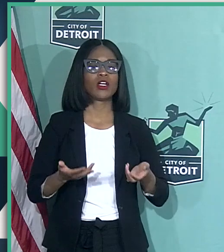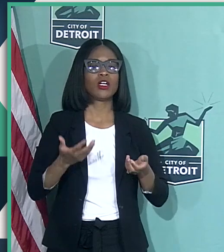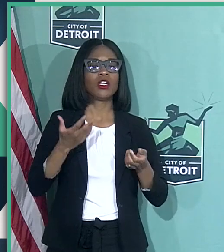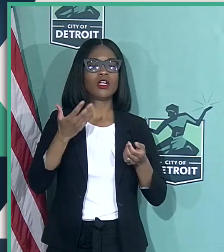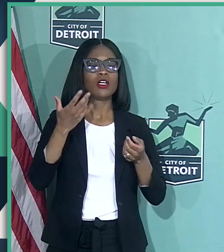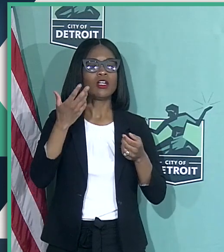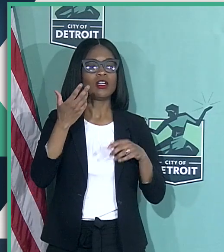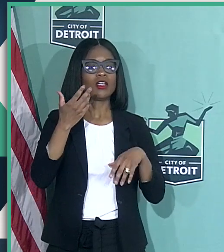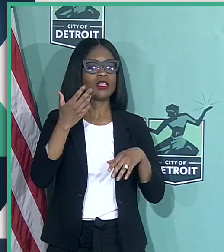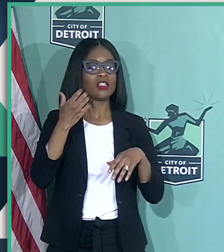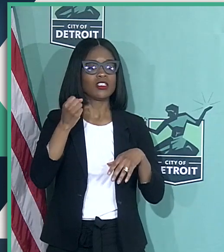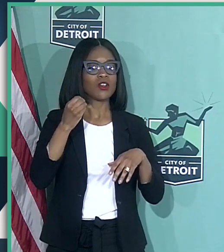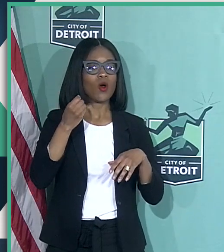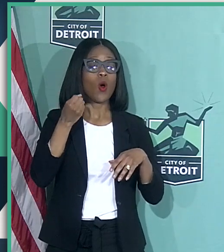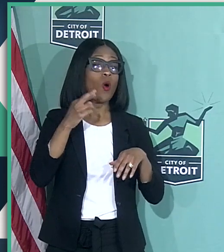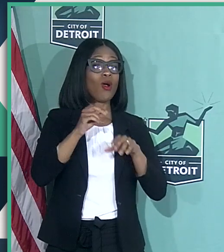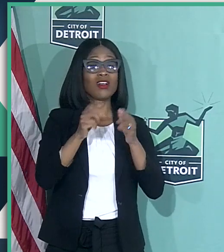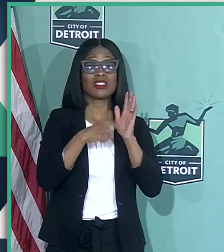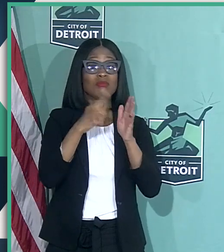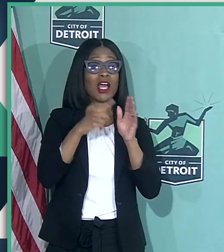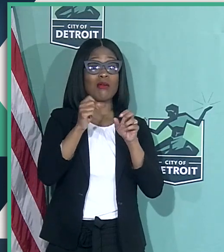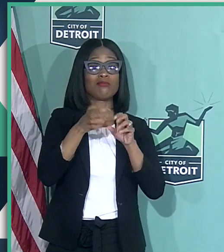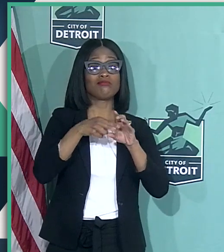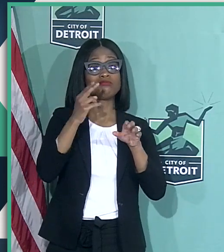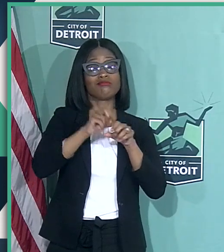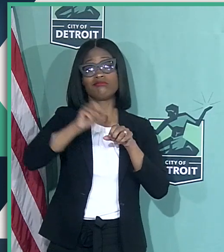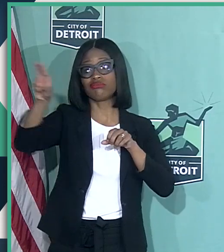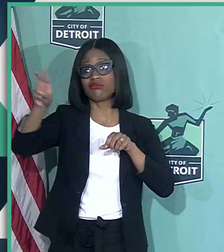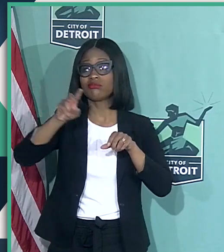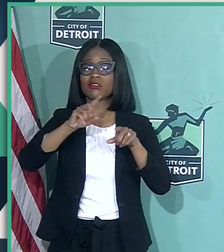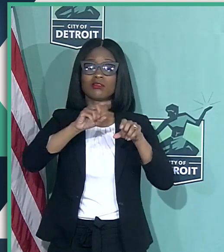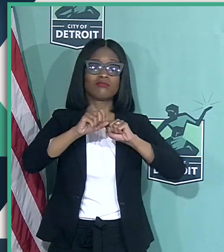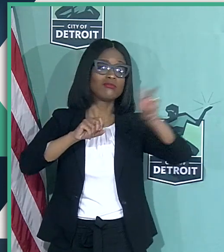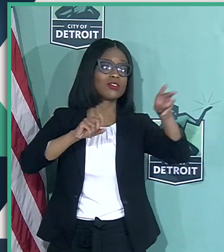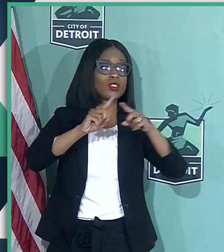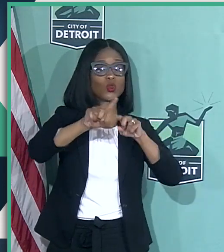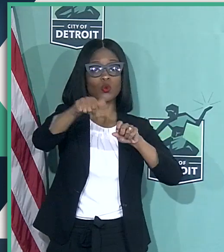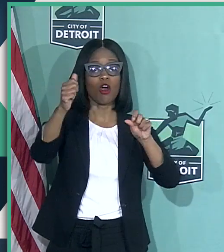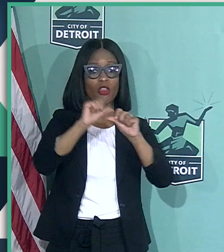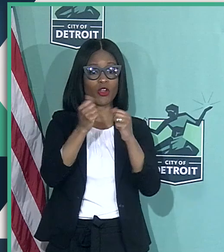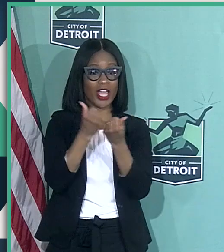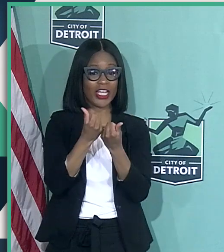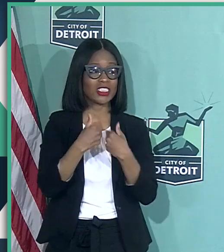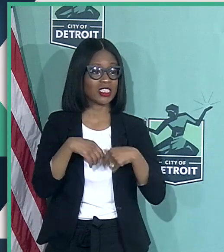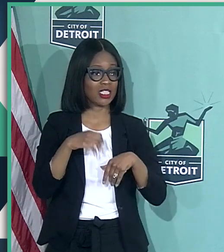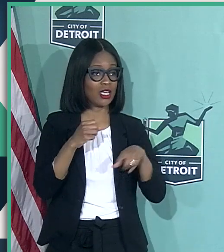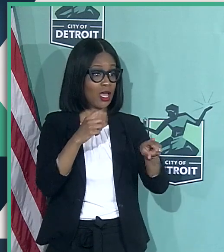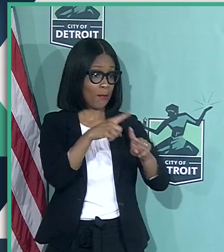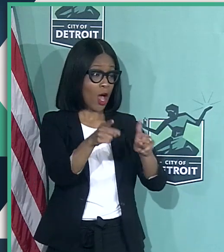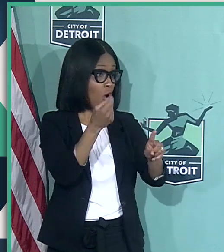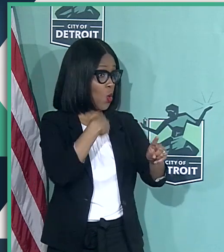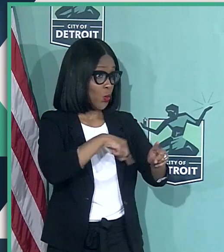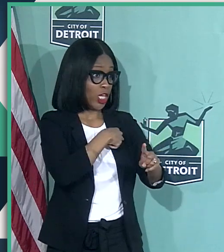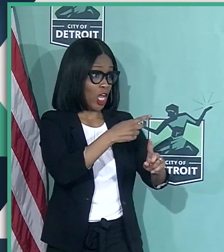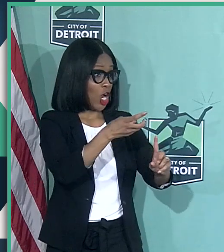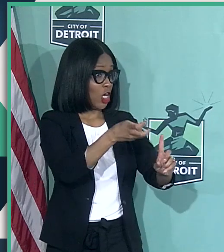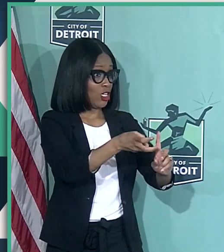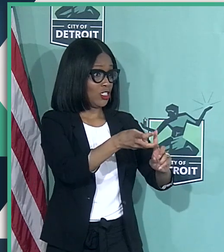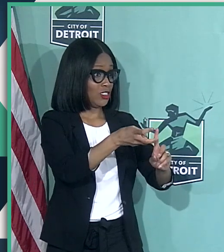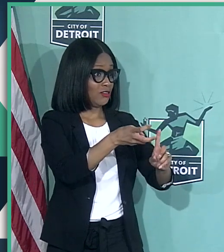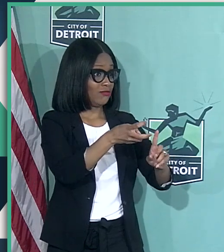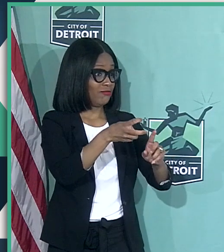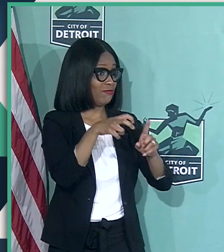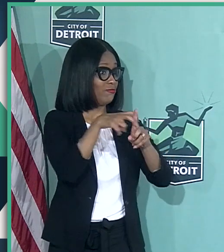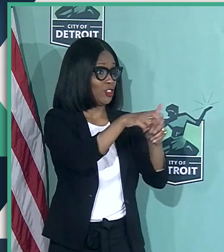people just leave and go to other agencies. It's really slow. Okay. But we're recruiting and hiring right now for the Detroit Police Department.